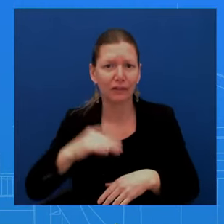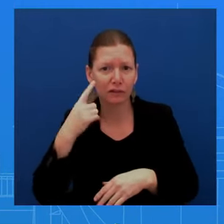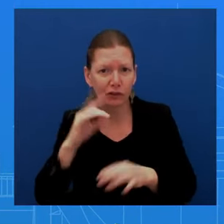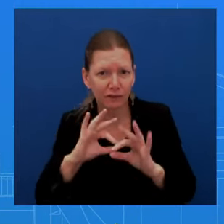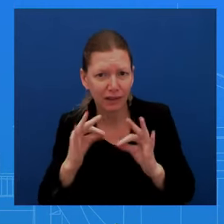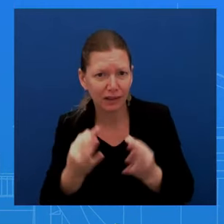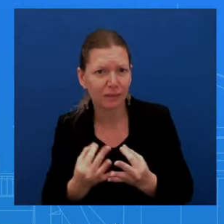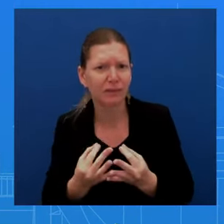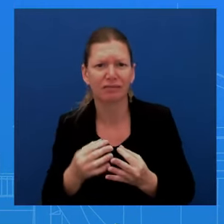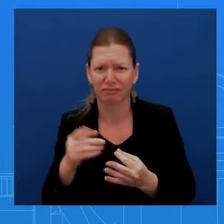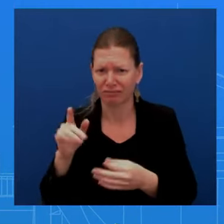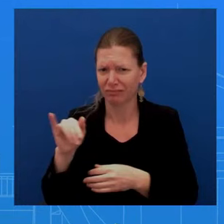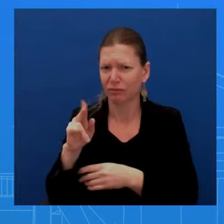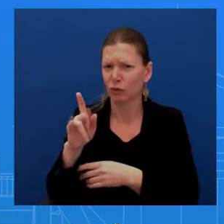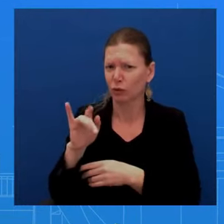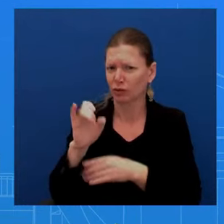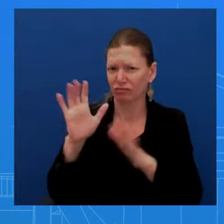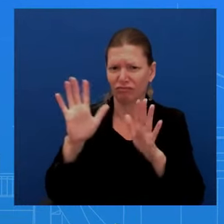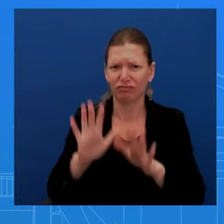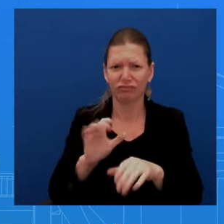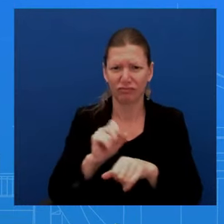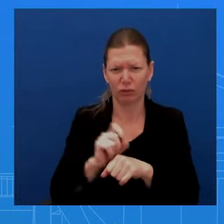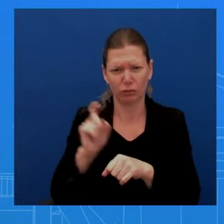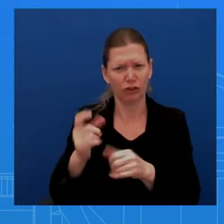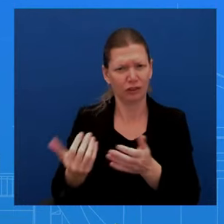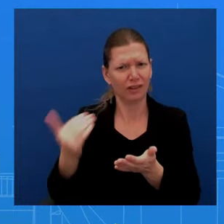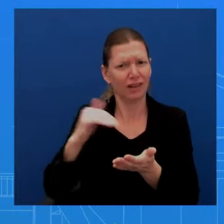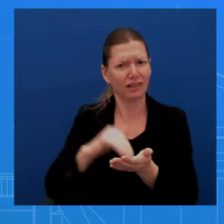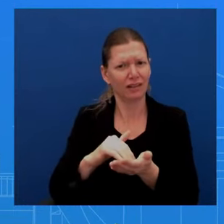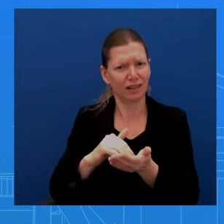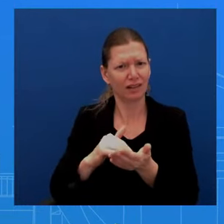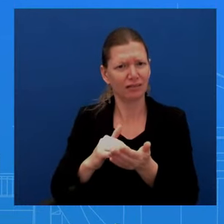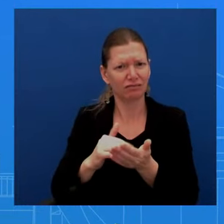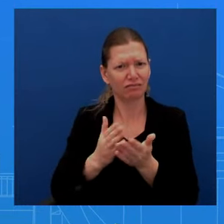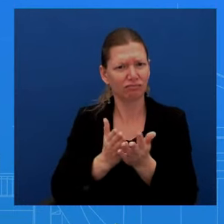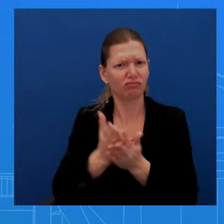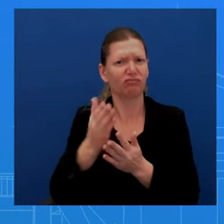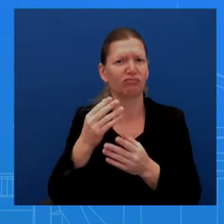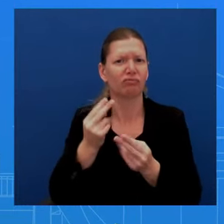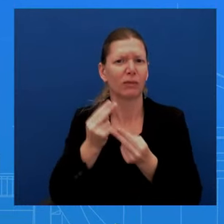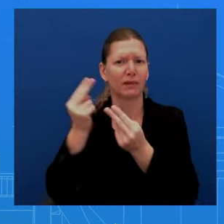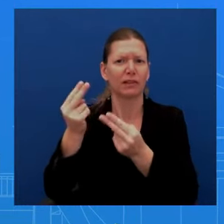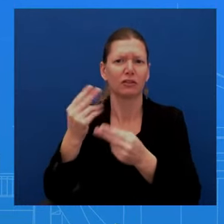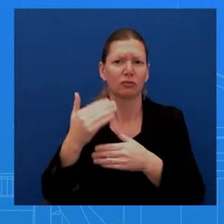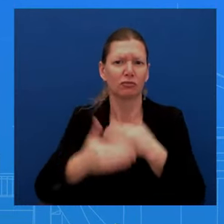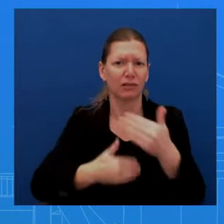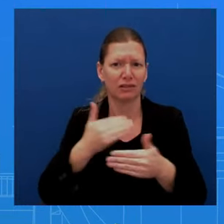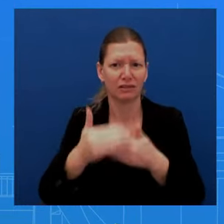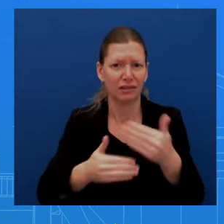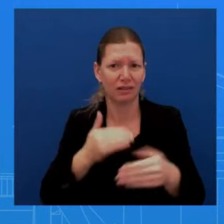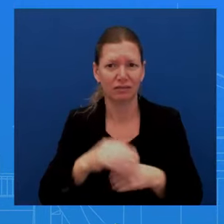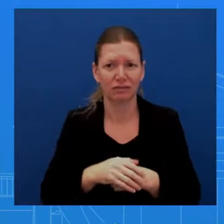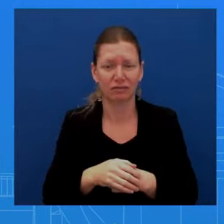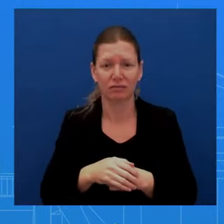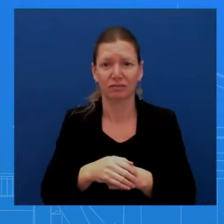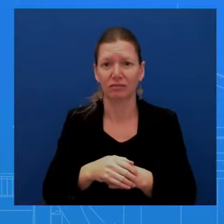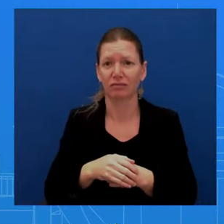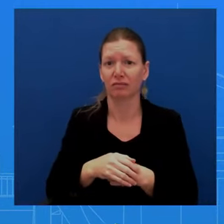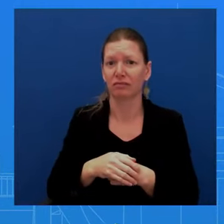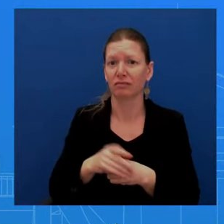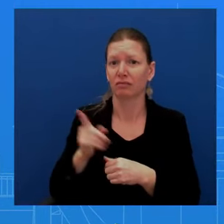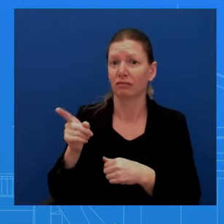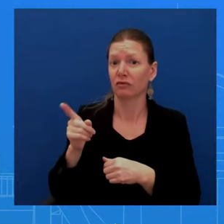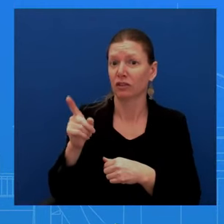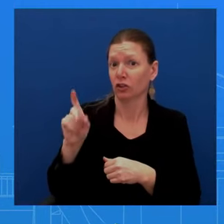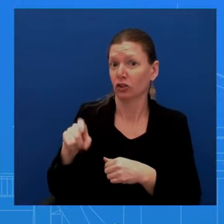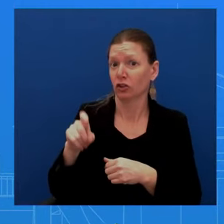the nomination process. We think she should be the secretary of labor. Uh, and so, of course, the president is always going to go with, uh, the person that